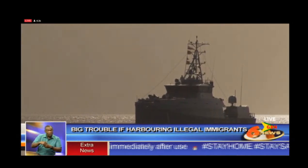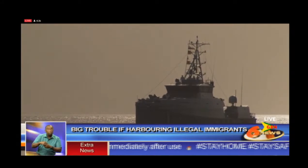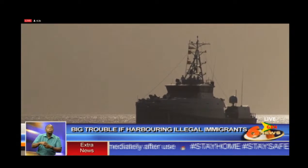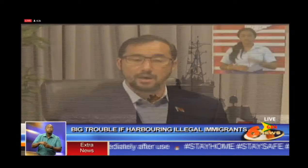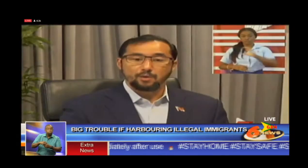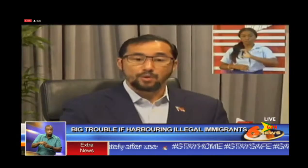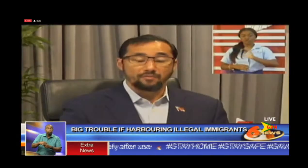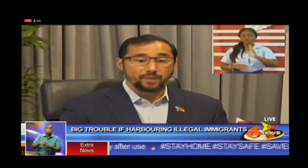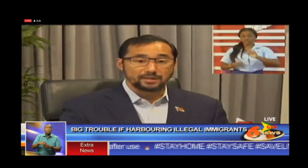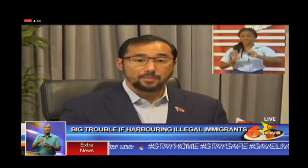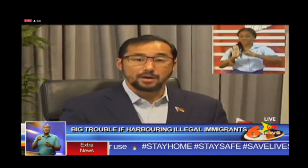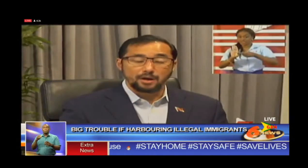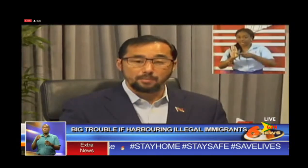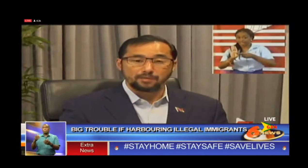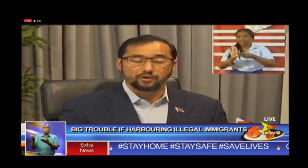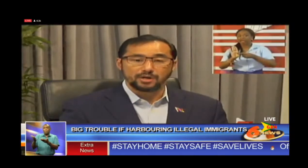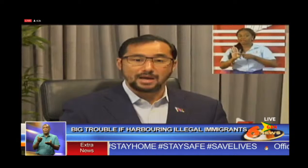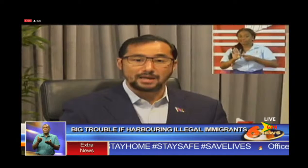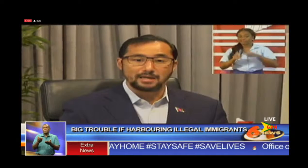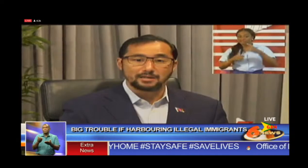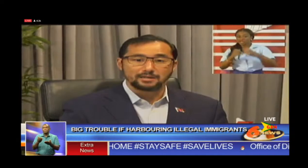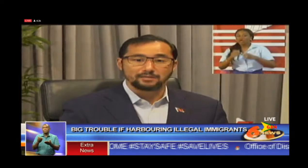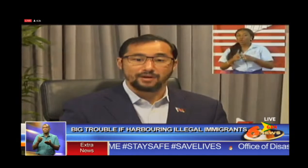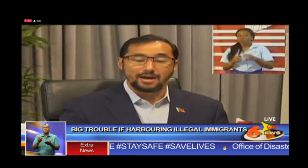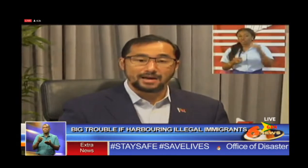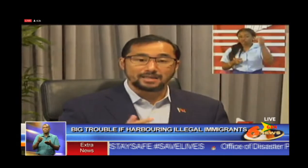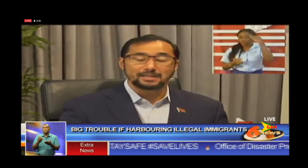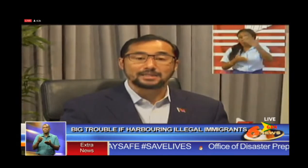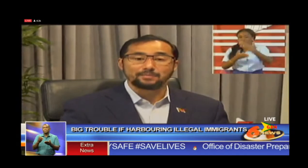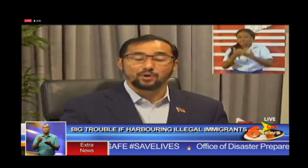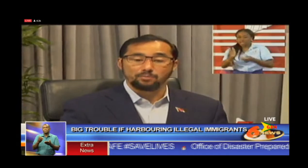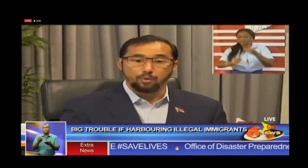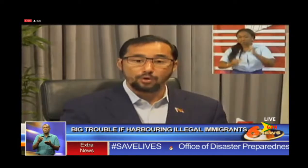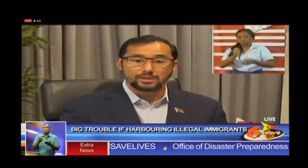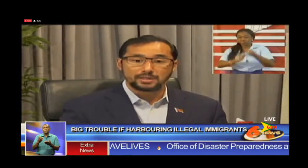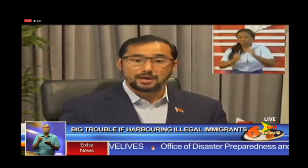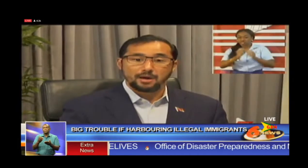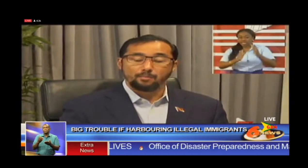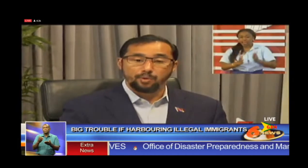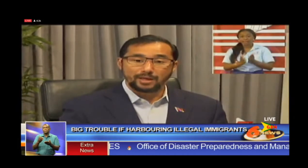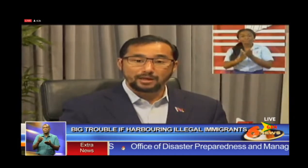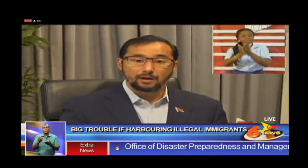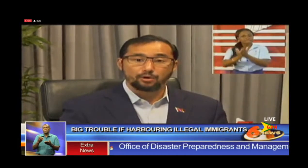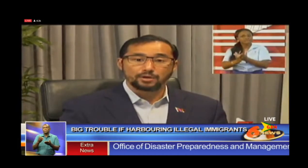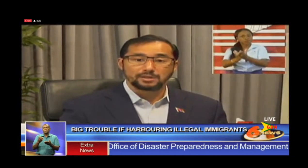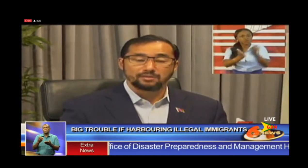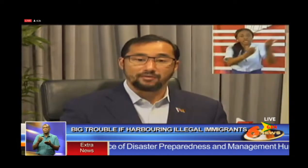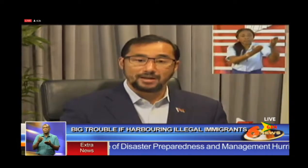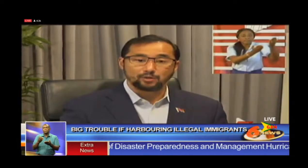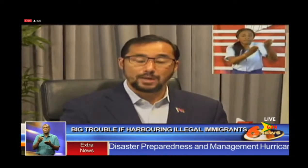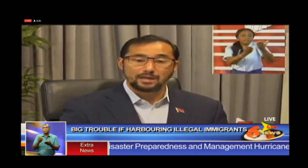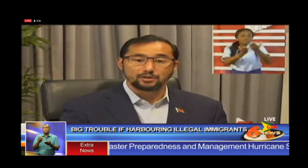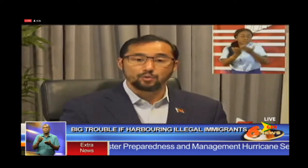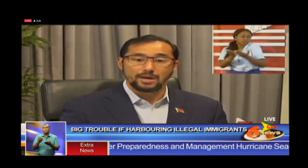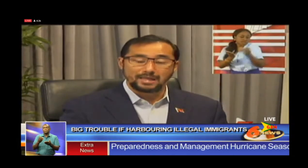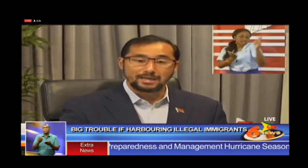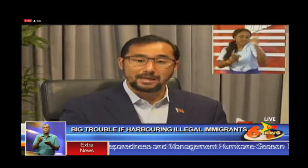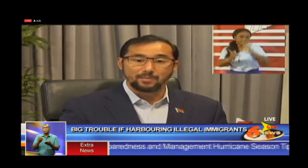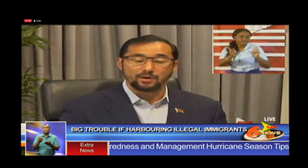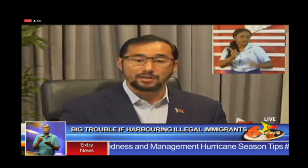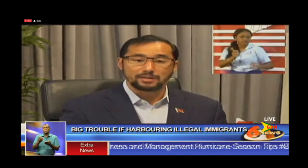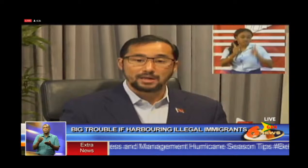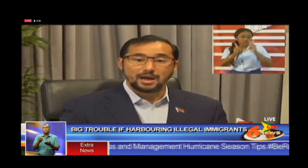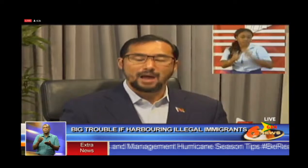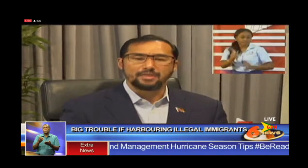human trafficking. We have picked up a number of Trinidadians via intercept on boats, bringing across Venezuelans who are